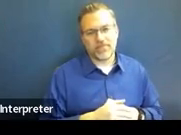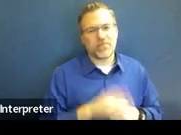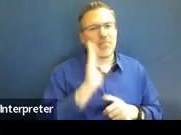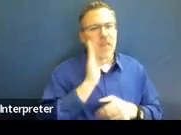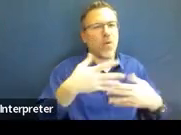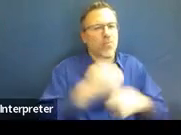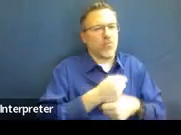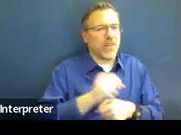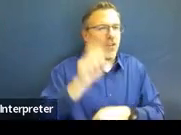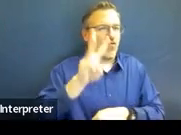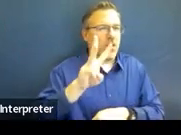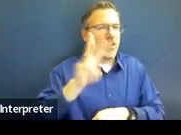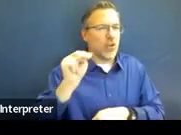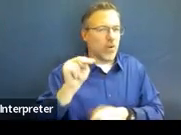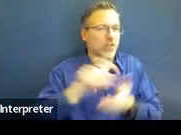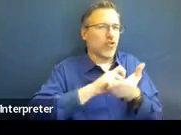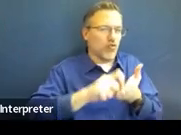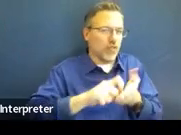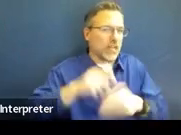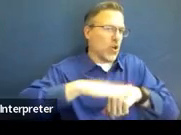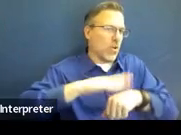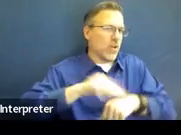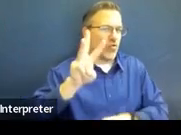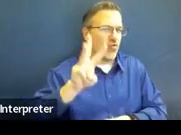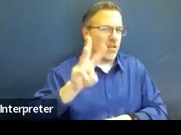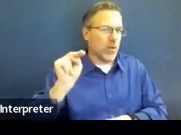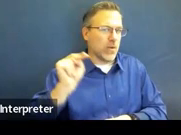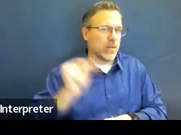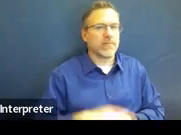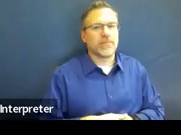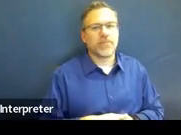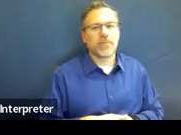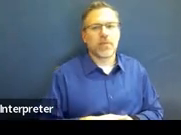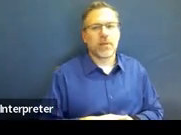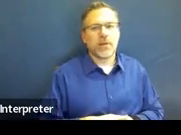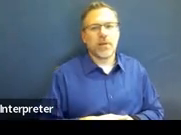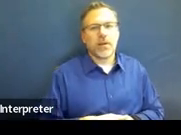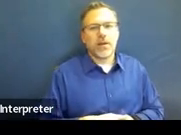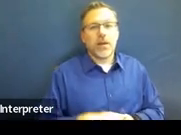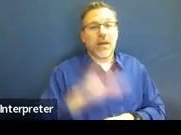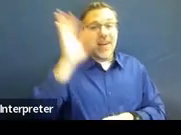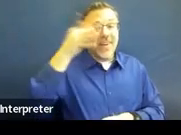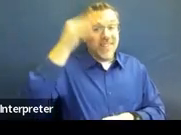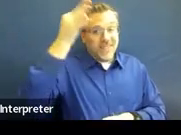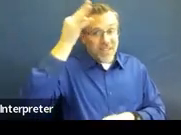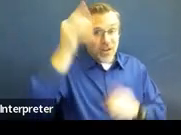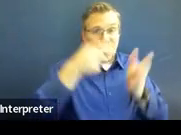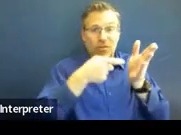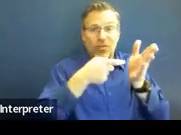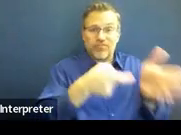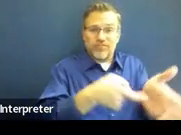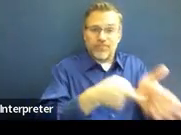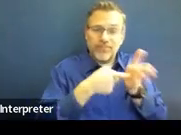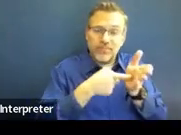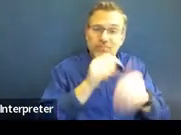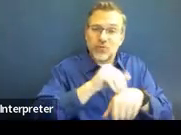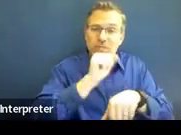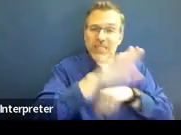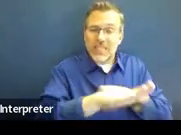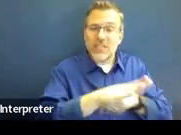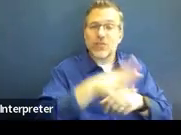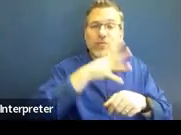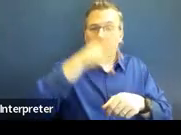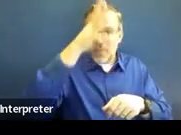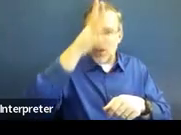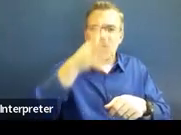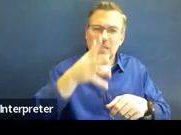And the federal regulations required that the written notice be provided to the parents within a reasonable time. And then MUSER went